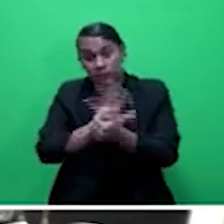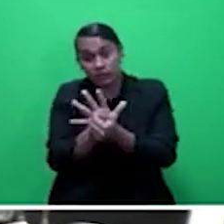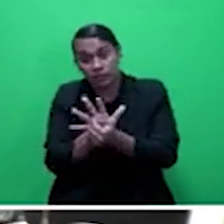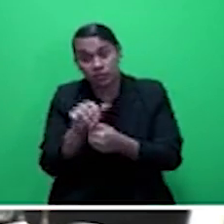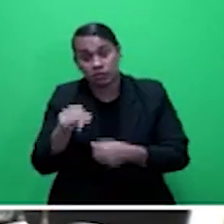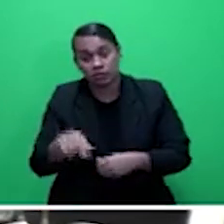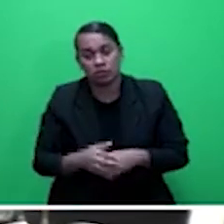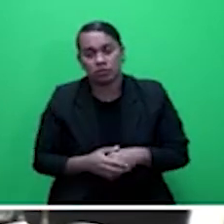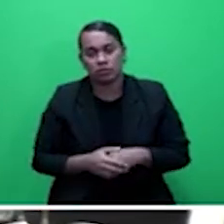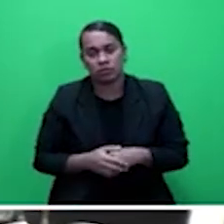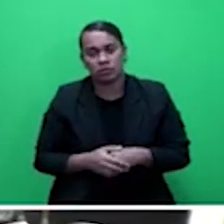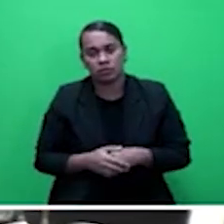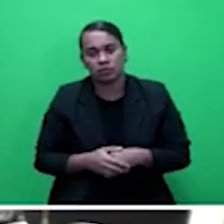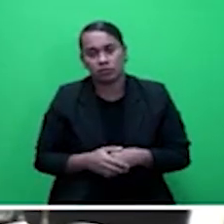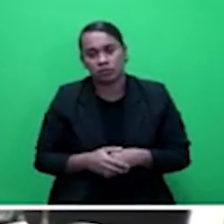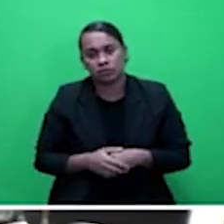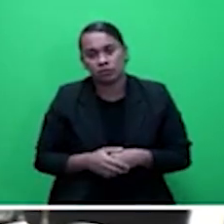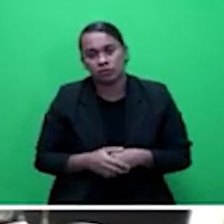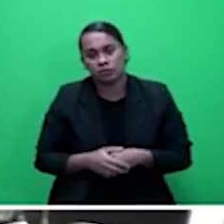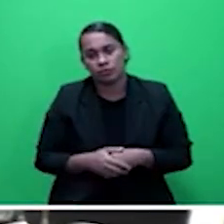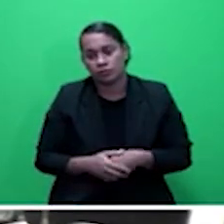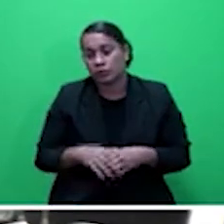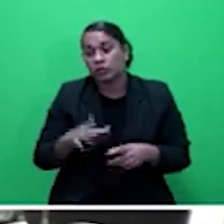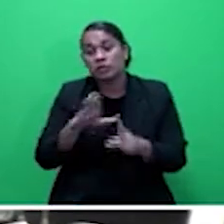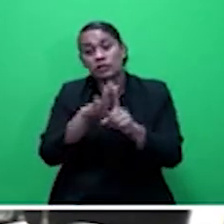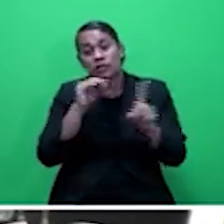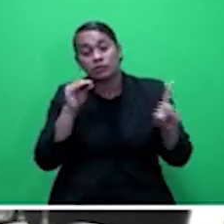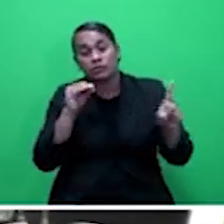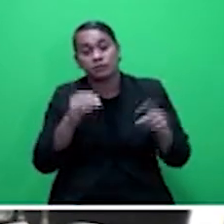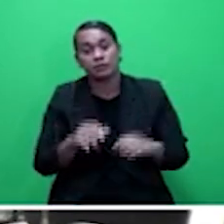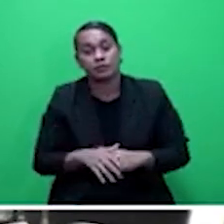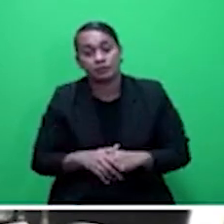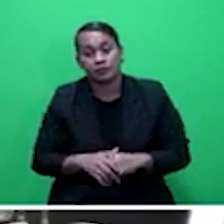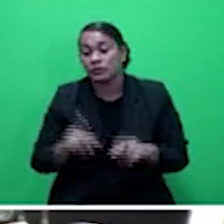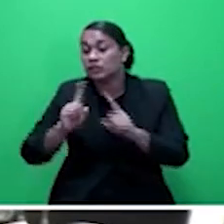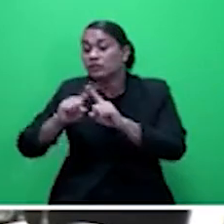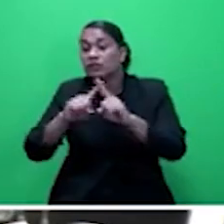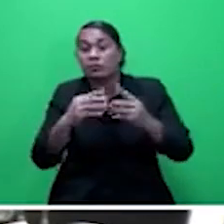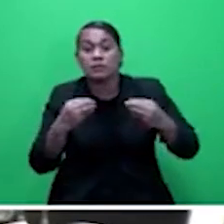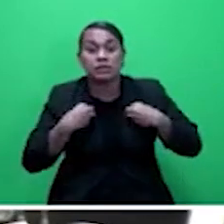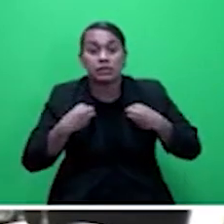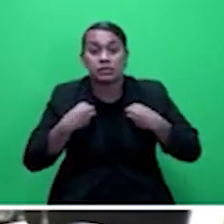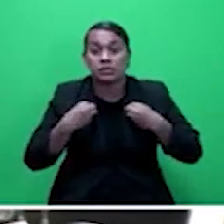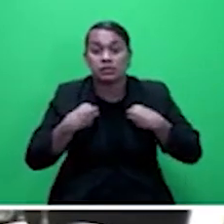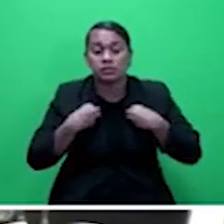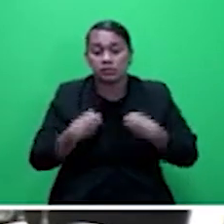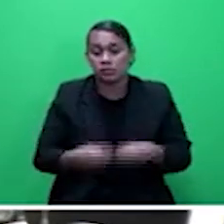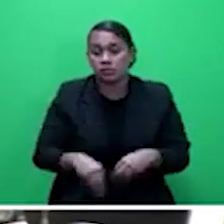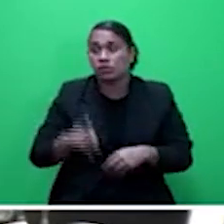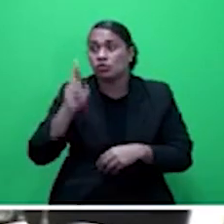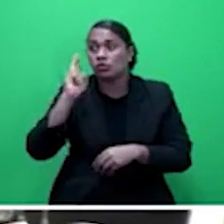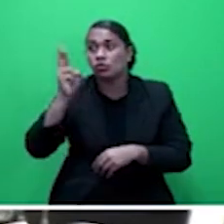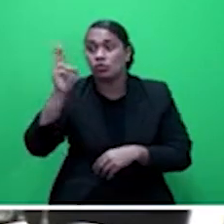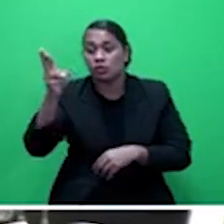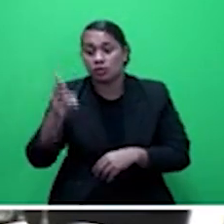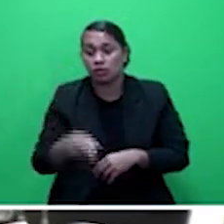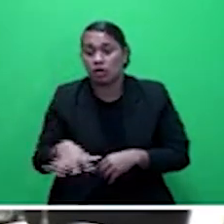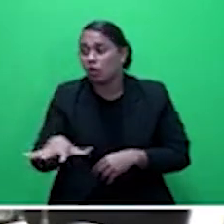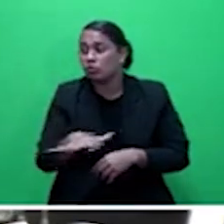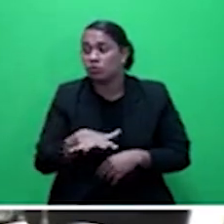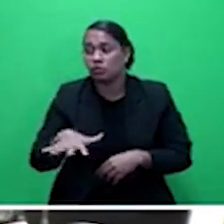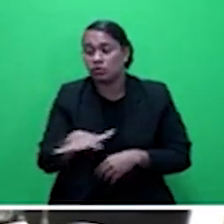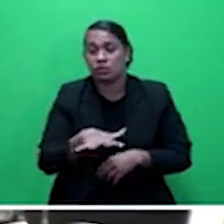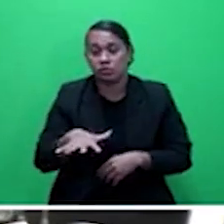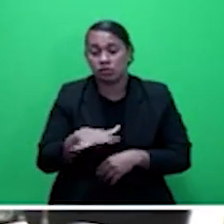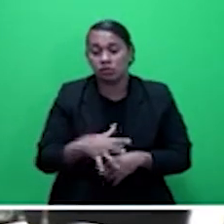And for instance, a great example is our cooperatives based in our rural areas. And they can play an essential role in